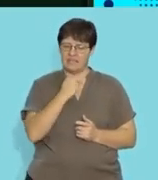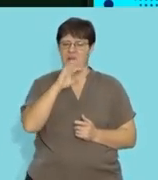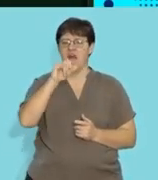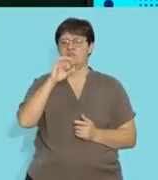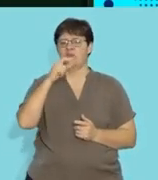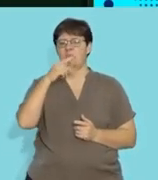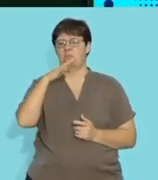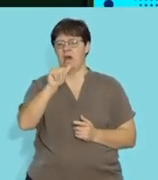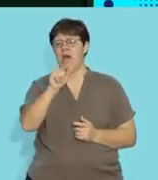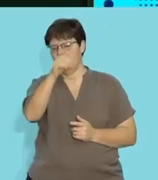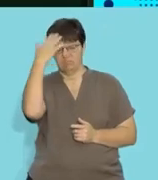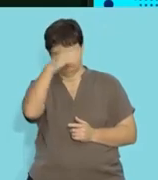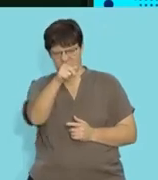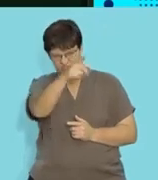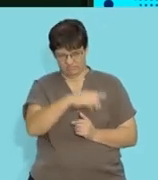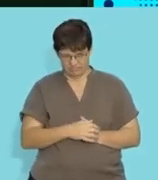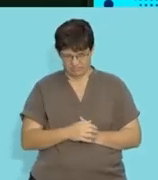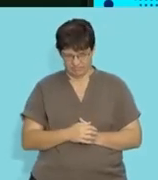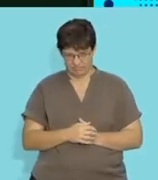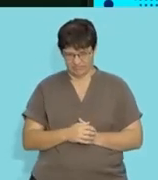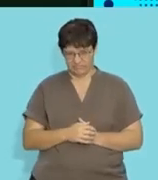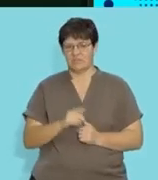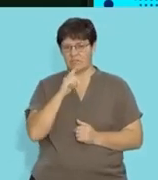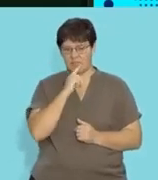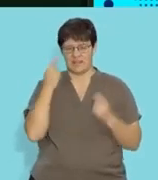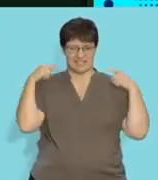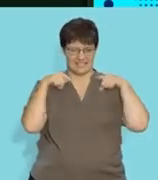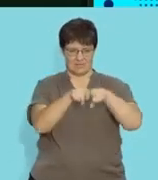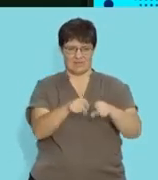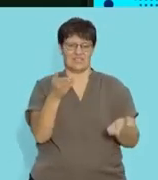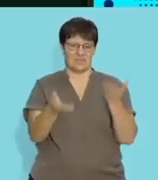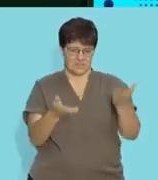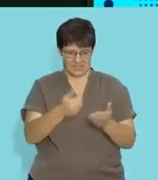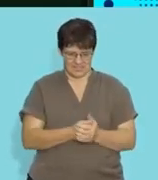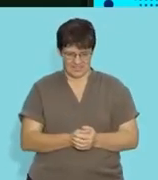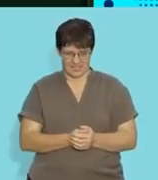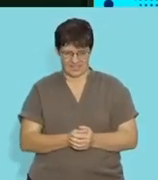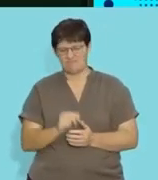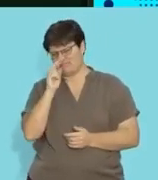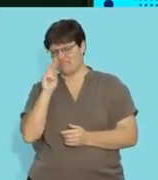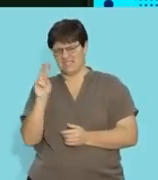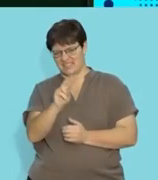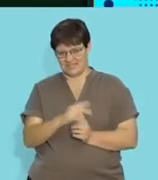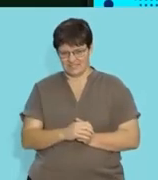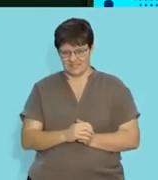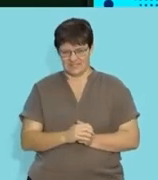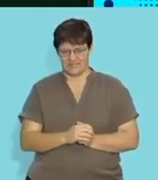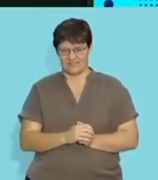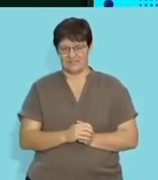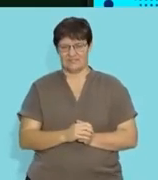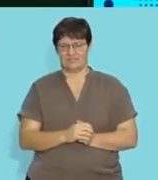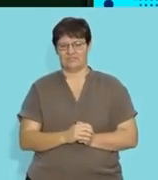algebra that I know that you are familiar with, which is simultaneous equations. But let's have a look at it.